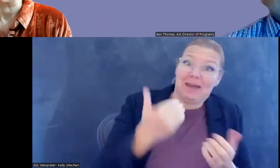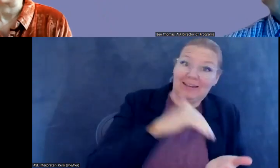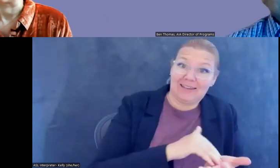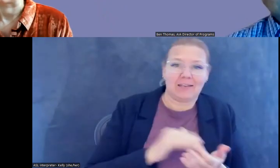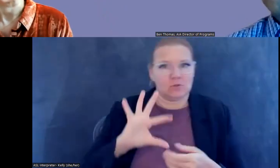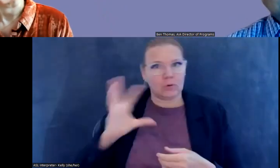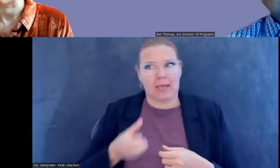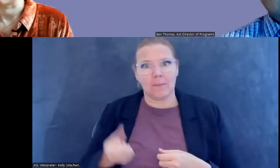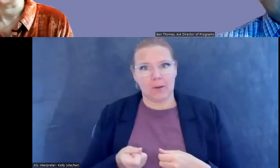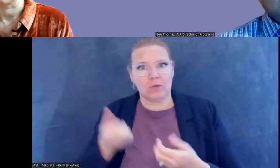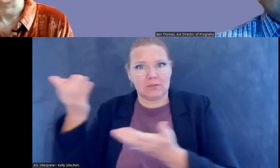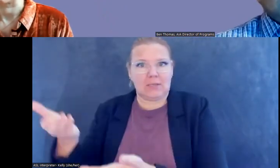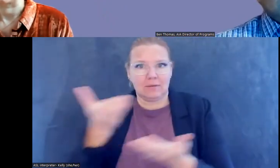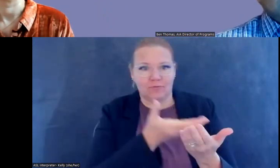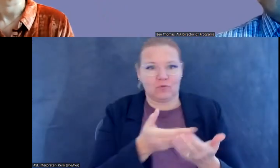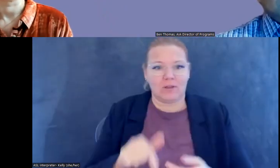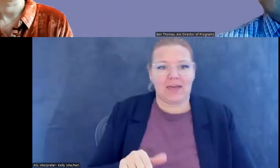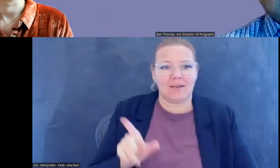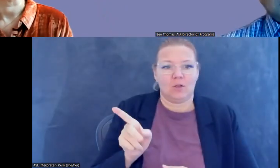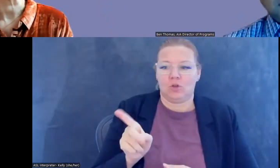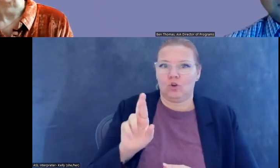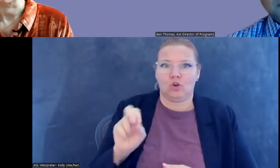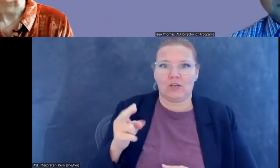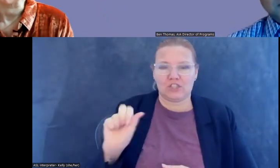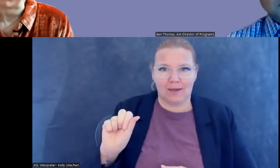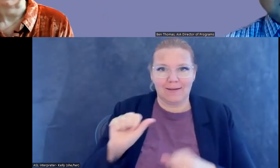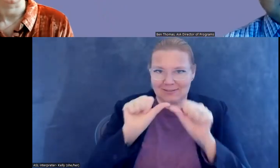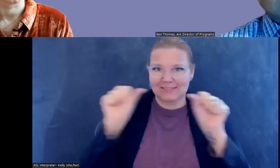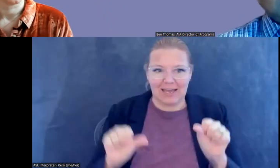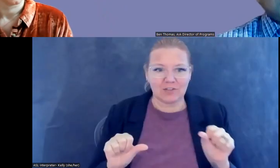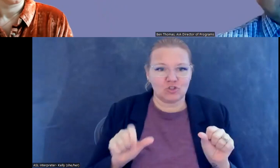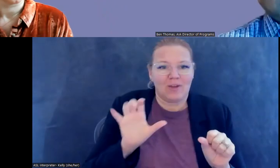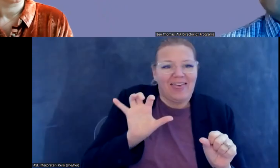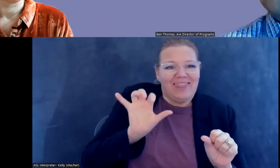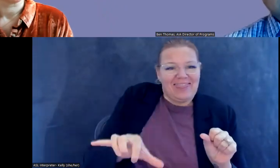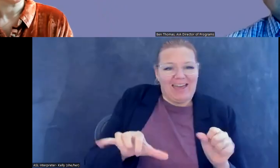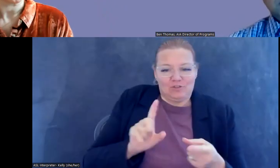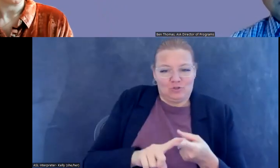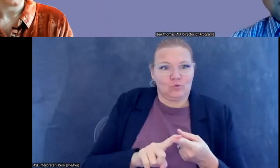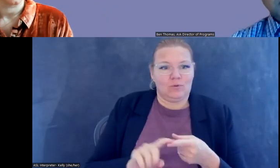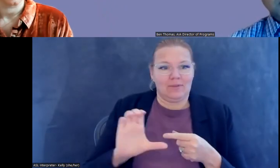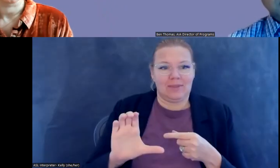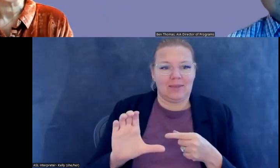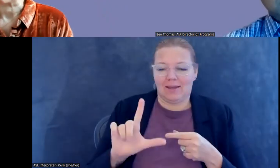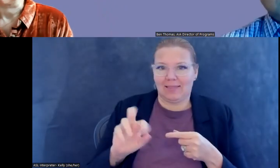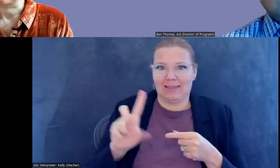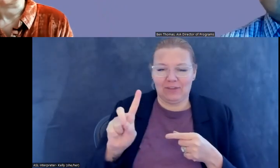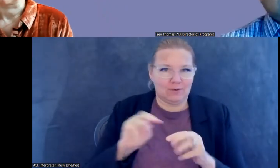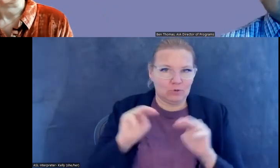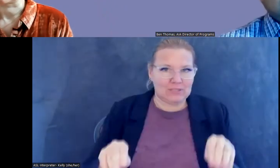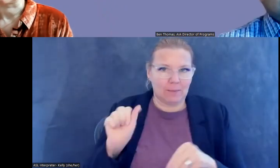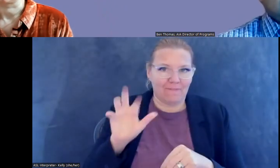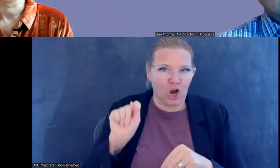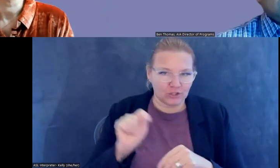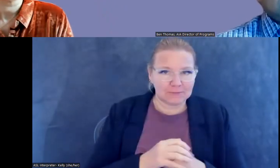repatriates Krishna statue or Krishna Ham to Cleveland Museum of Art. And the, um, the head of the museum at the